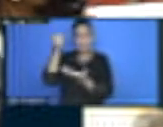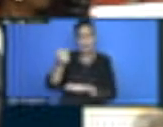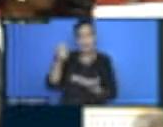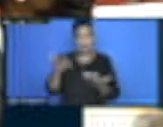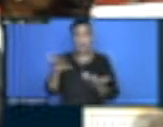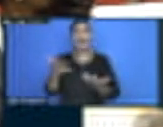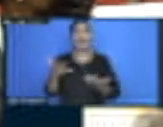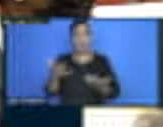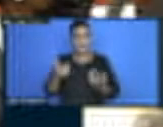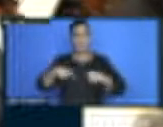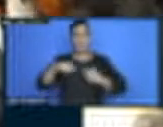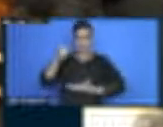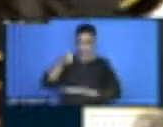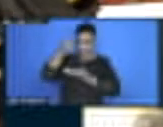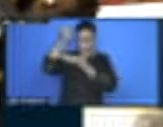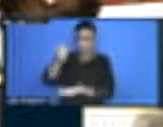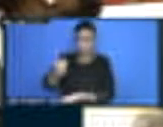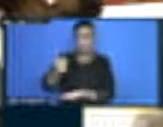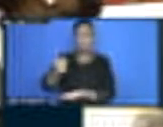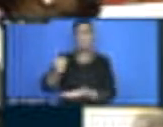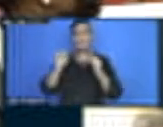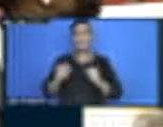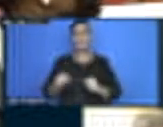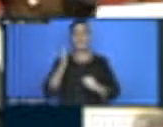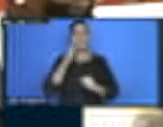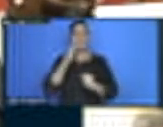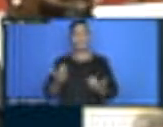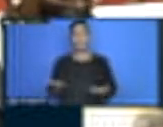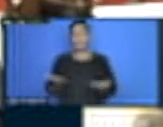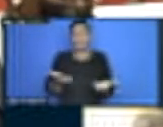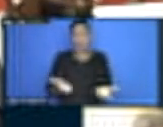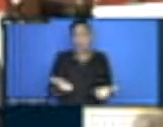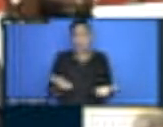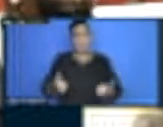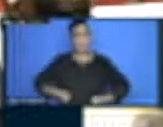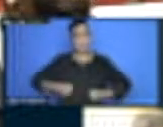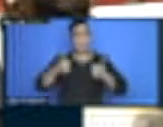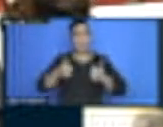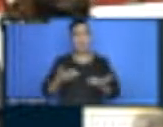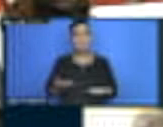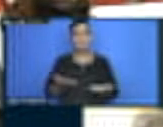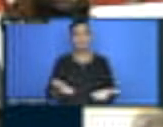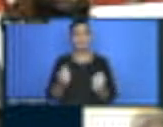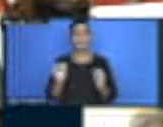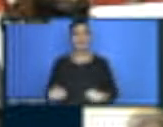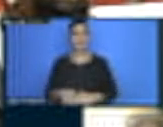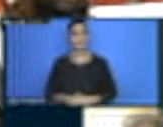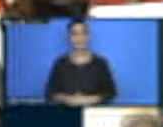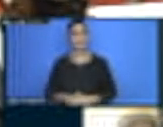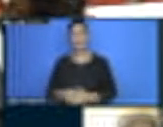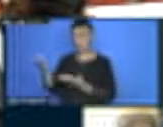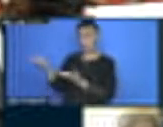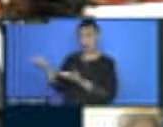let's say, good and services in our economy without adding value addition in